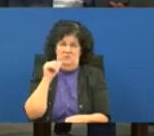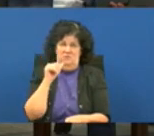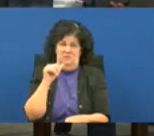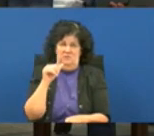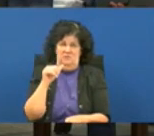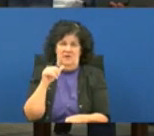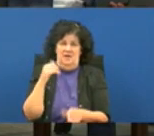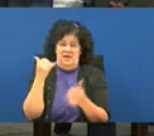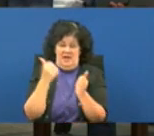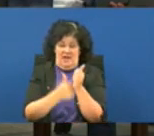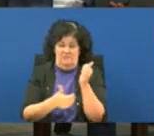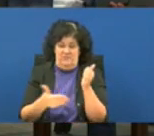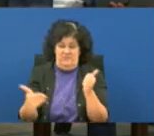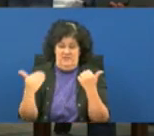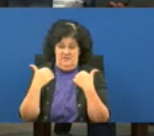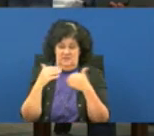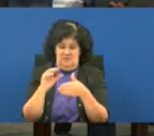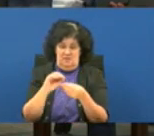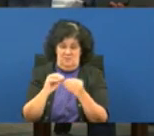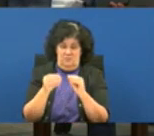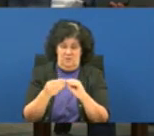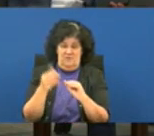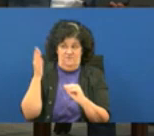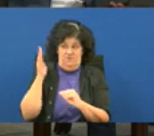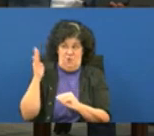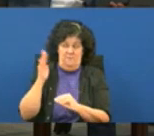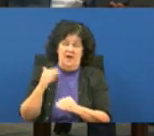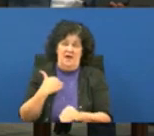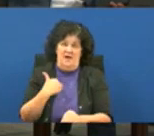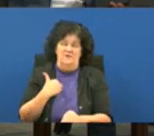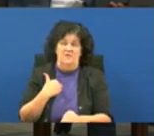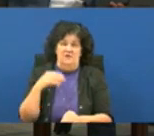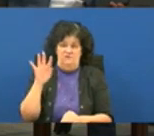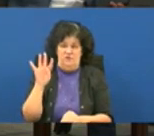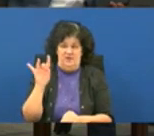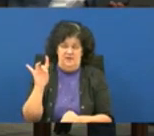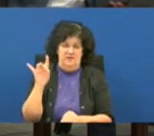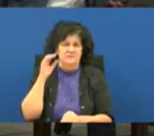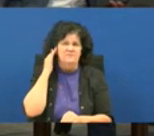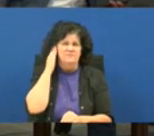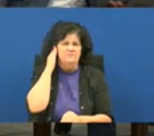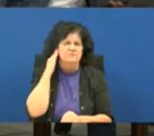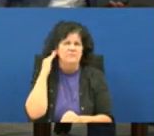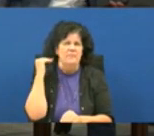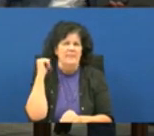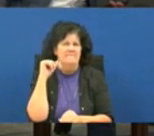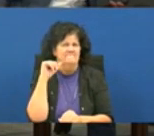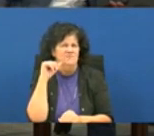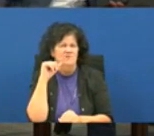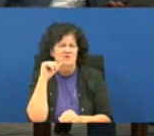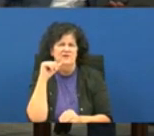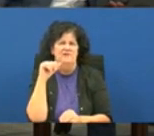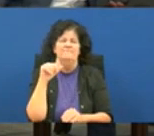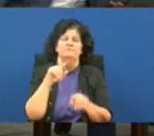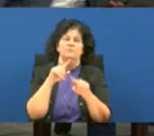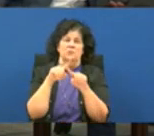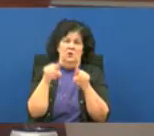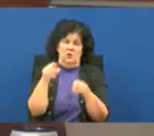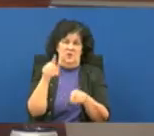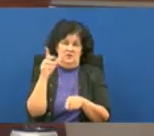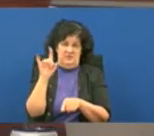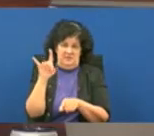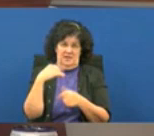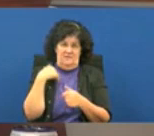those numbers so everything that the census numbers is for when we had um 48. 48. okay so you have had 48